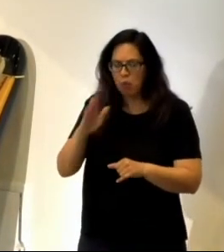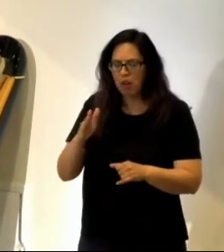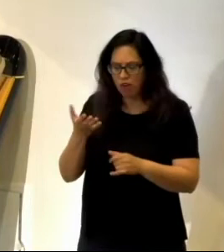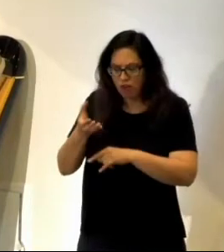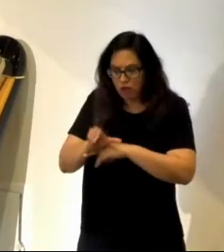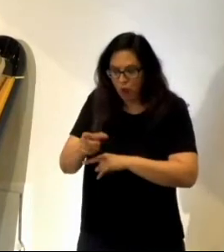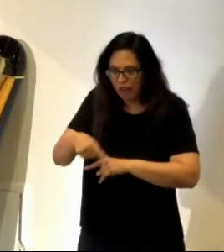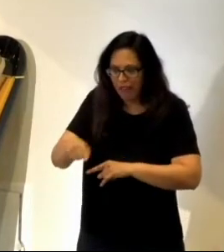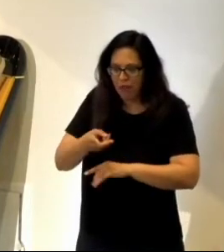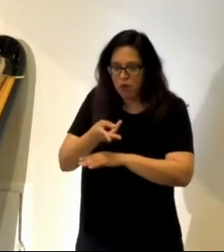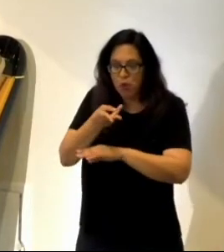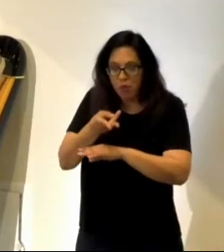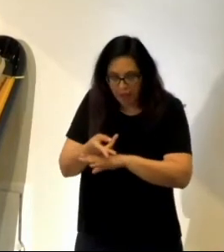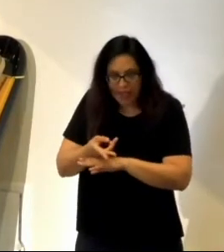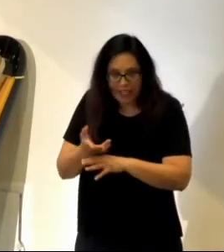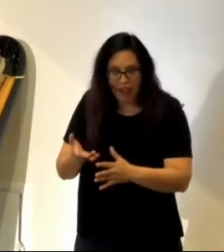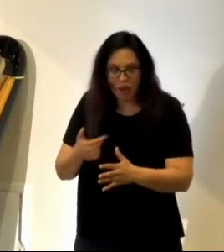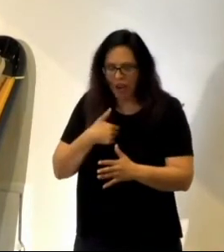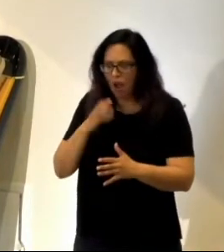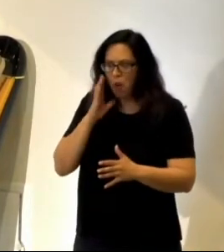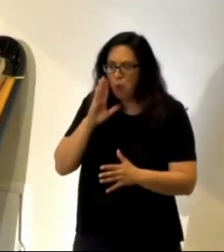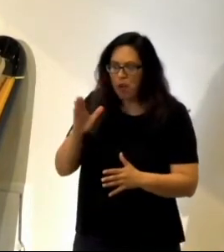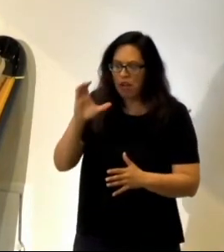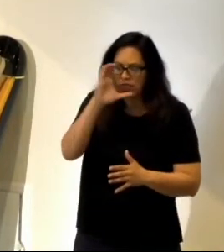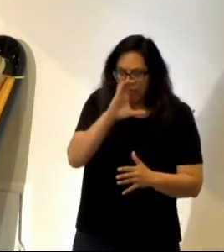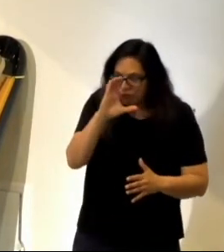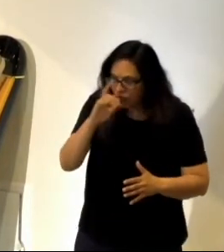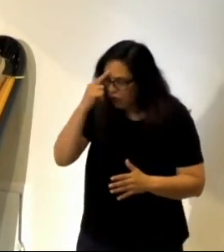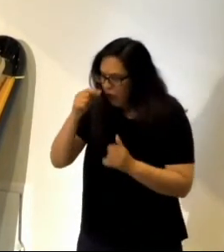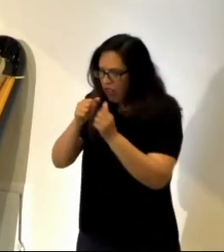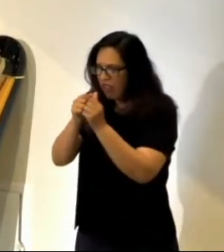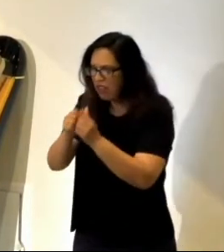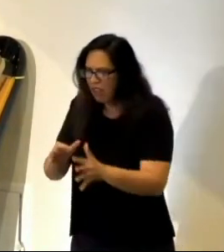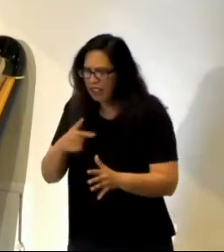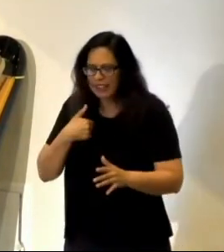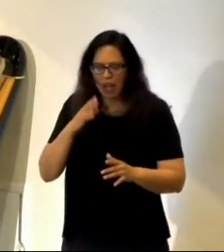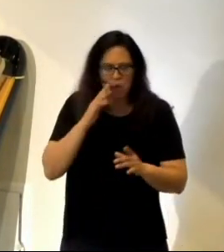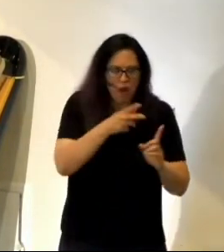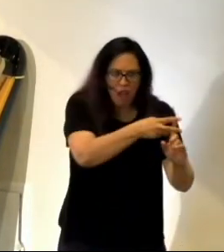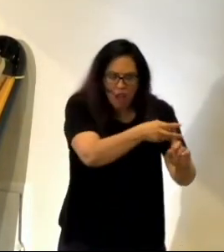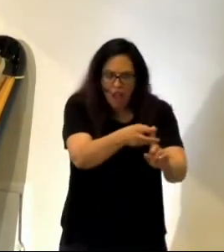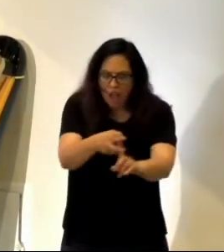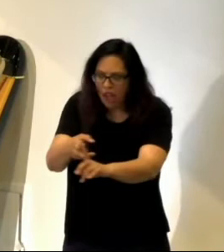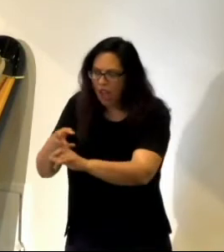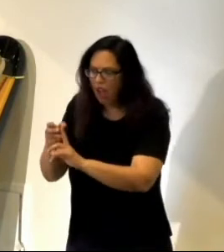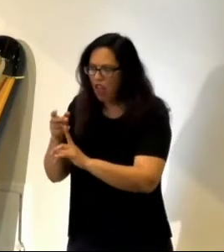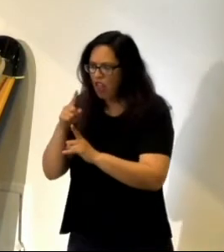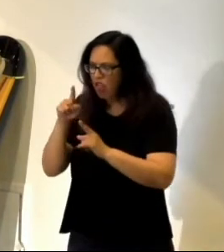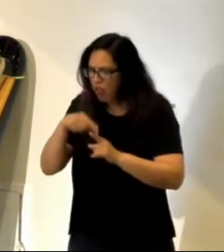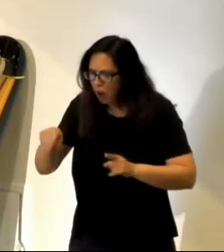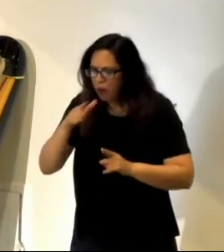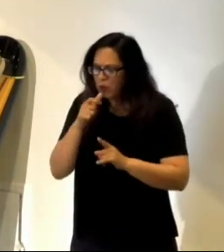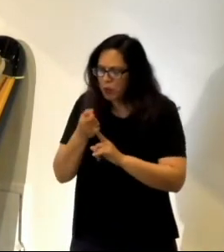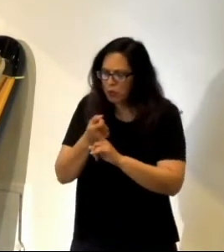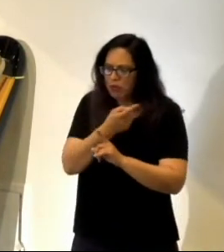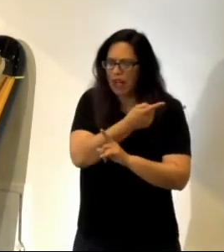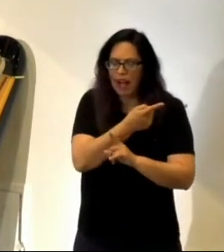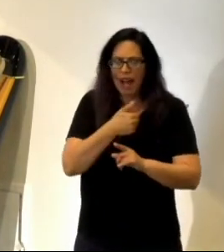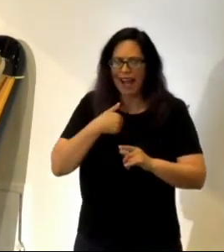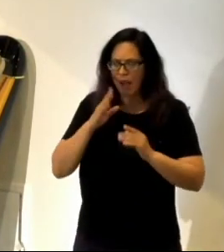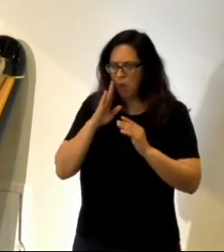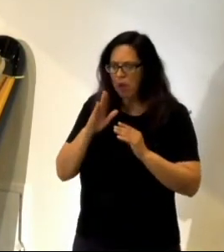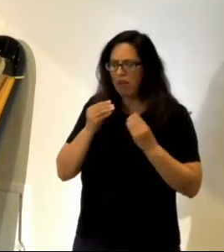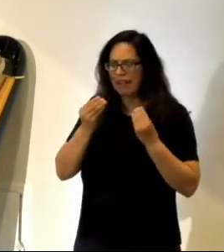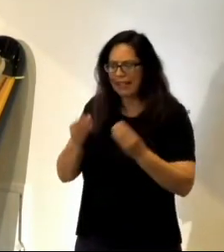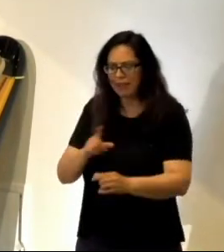Lord. I will seek the lost. I will bring back the straight. I will bind up, and I will strengthen. Do you hear the